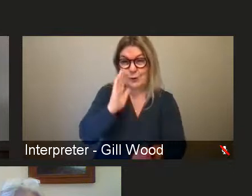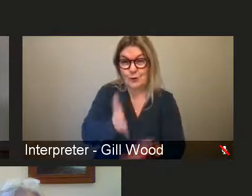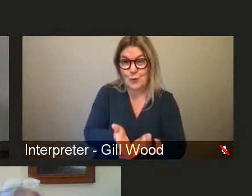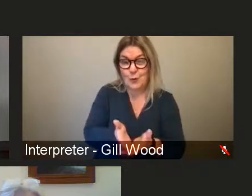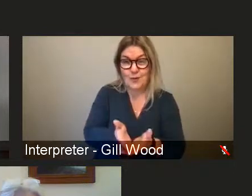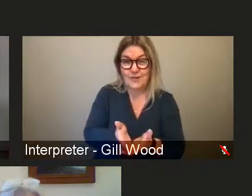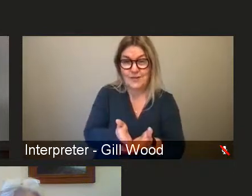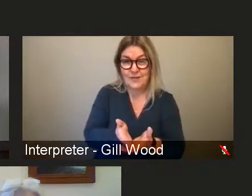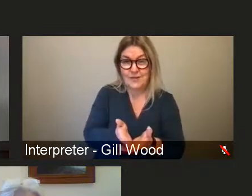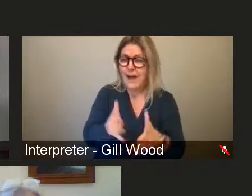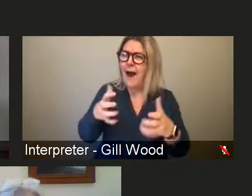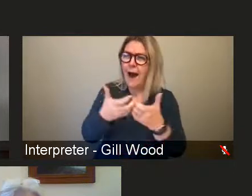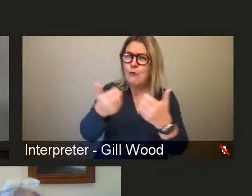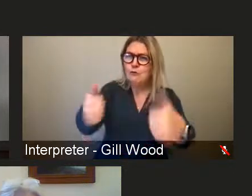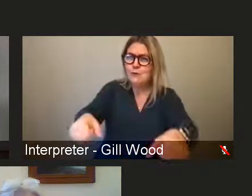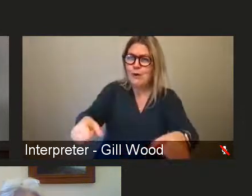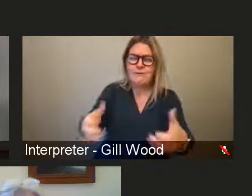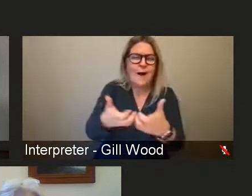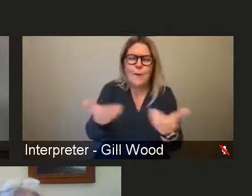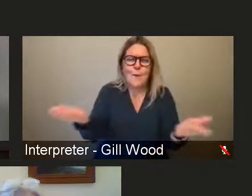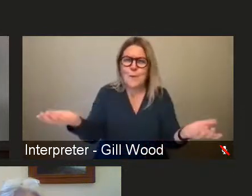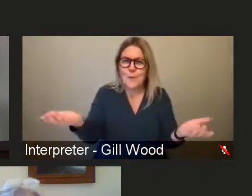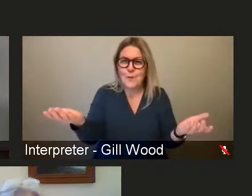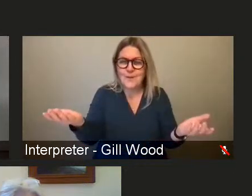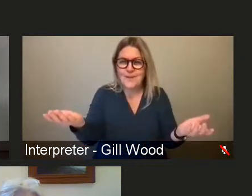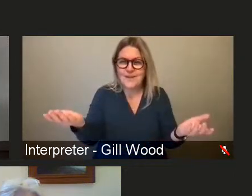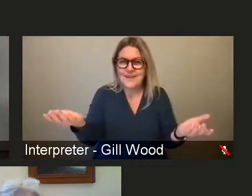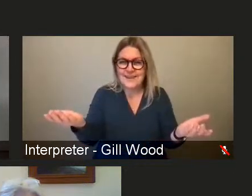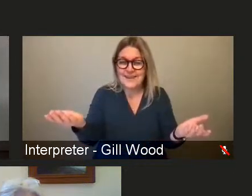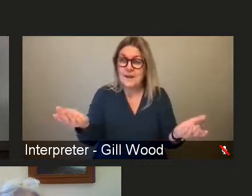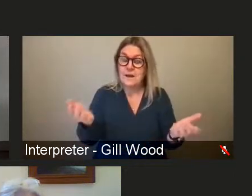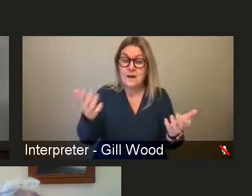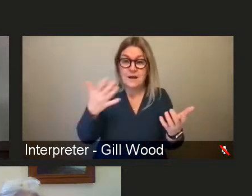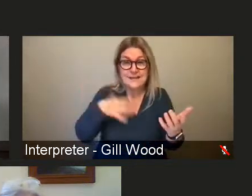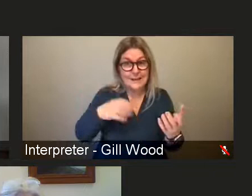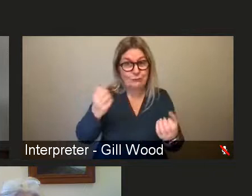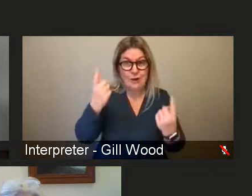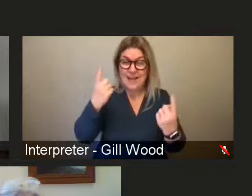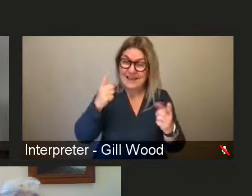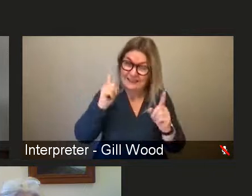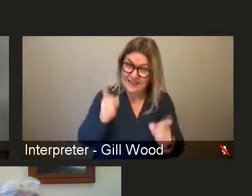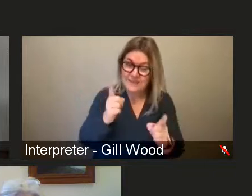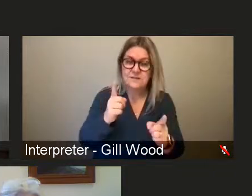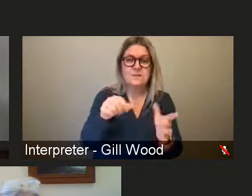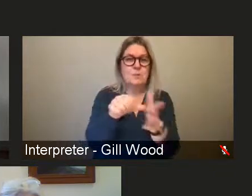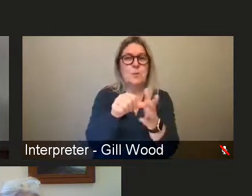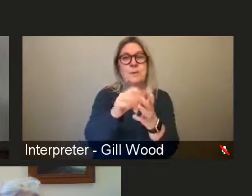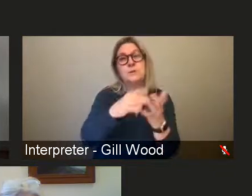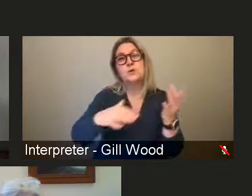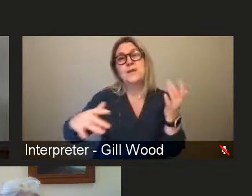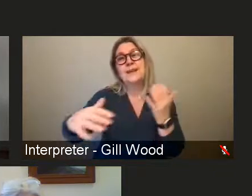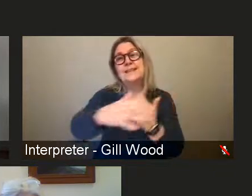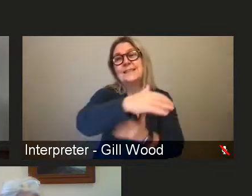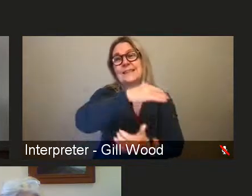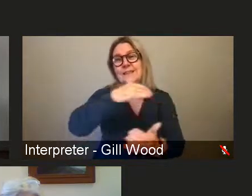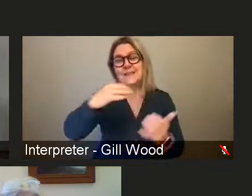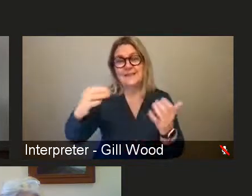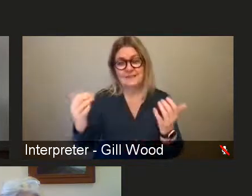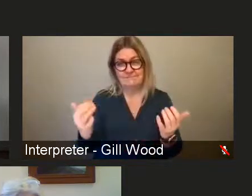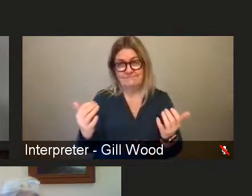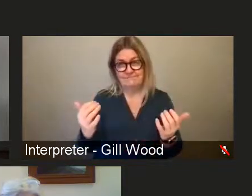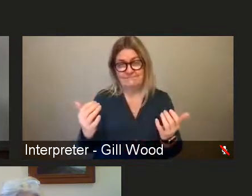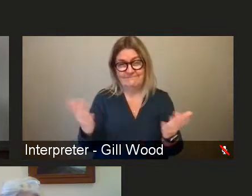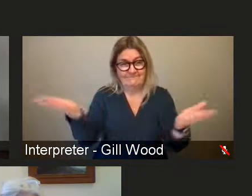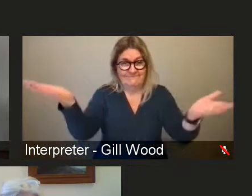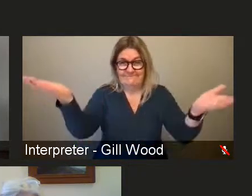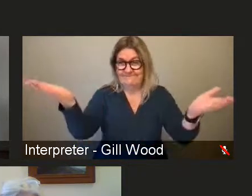approach it, we need to realise that this is a societal issue right across the board, that this is happening in